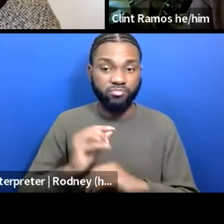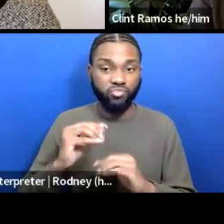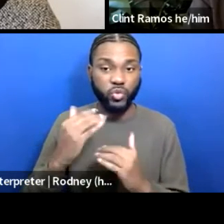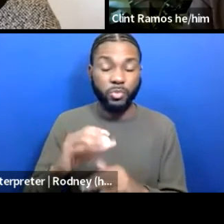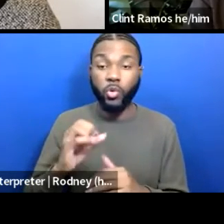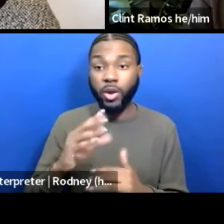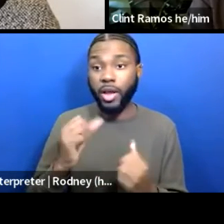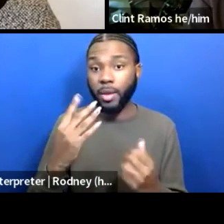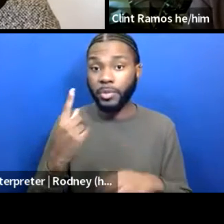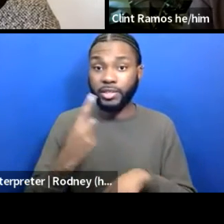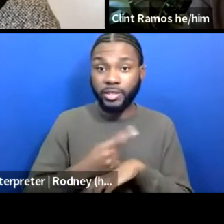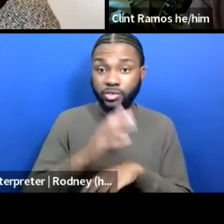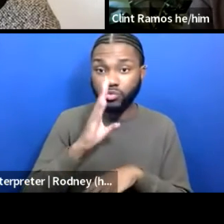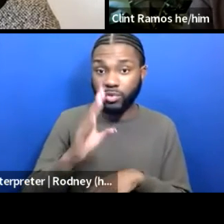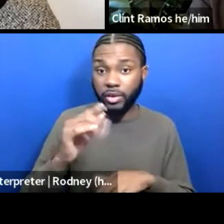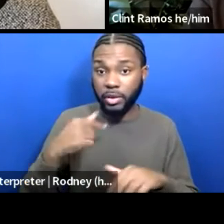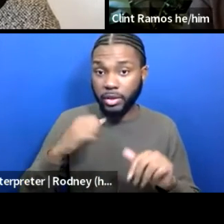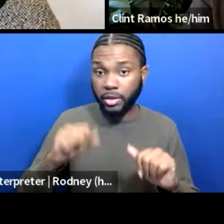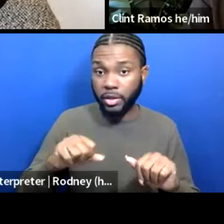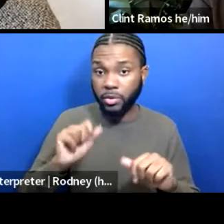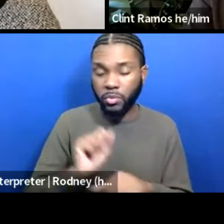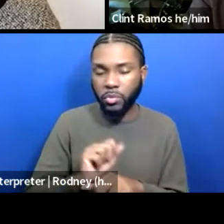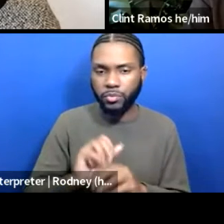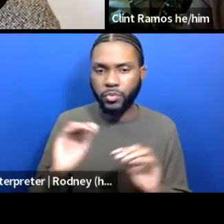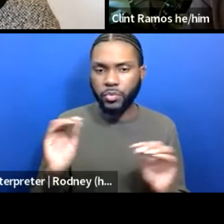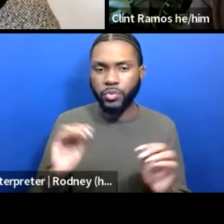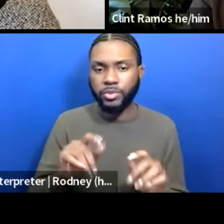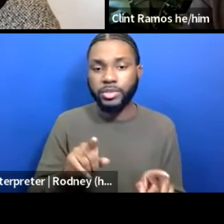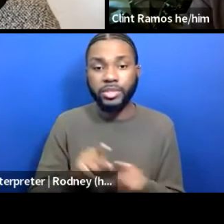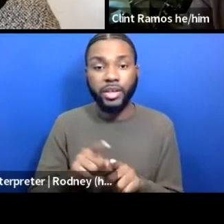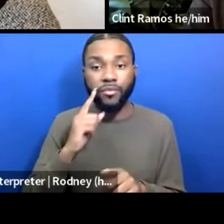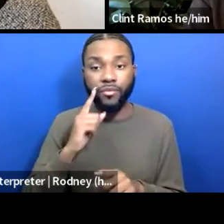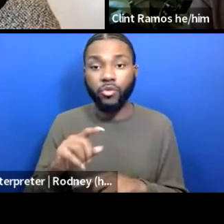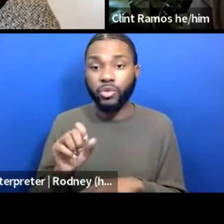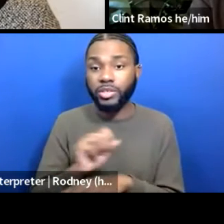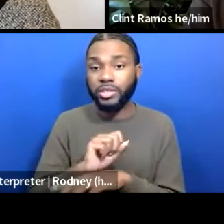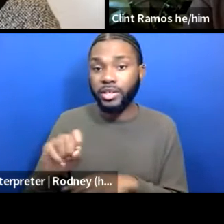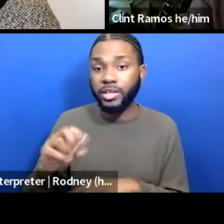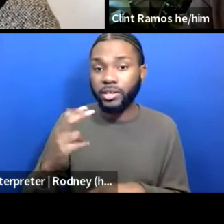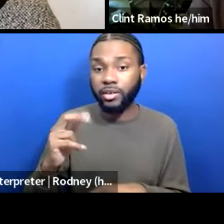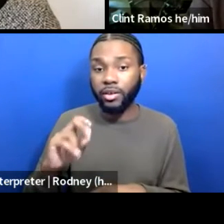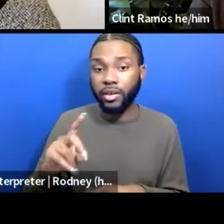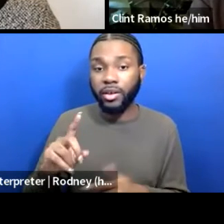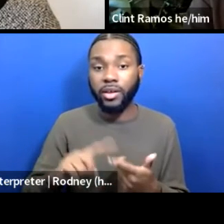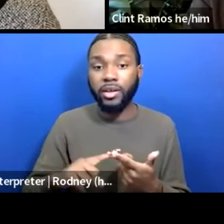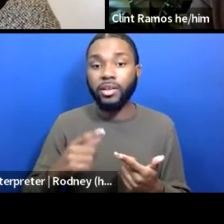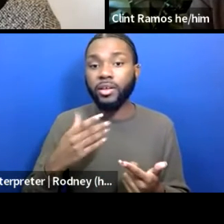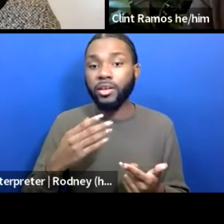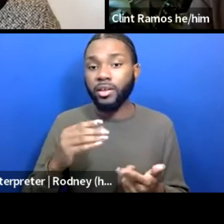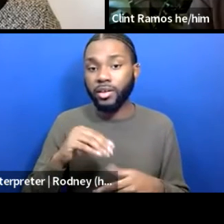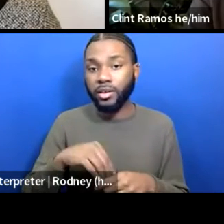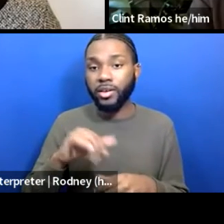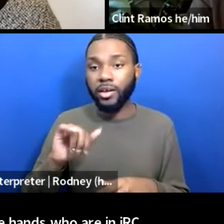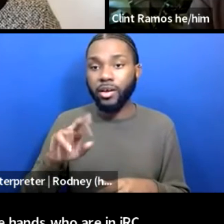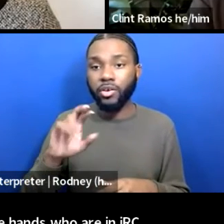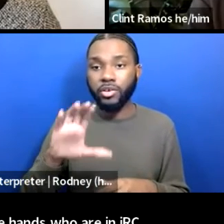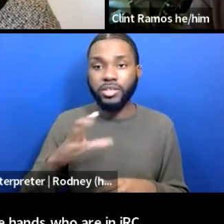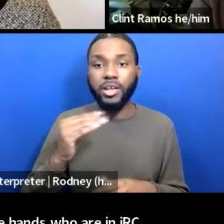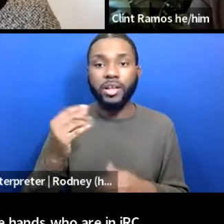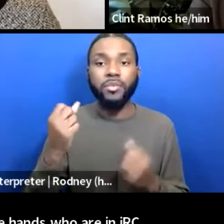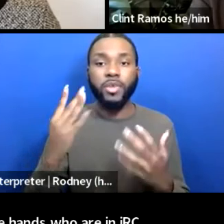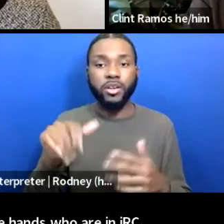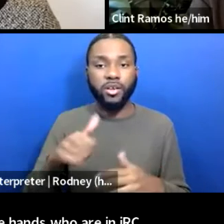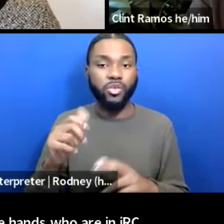can work. The same is true for those in stagehands who are in IATSE and many other